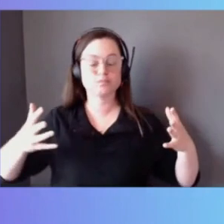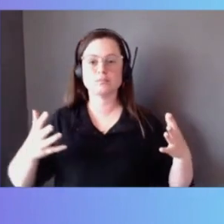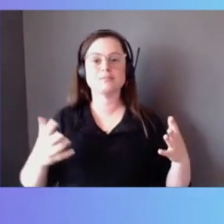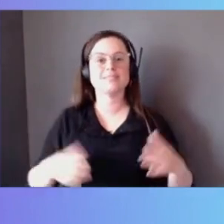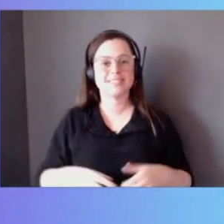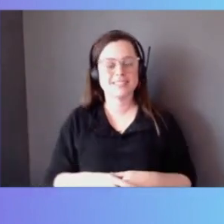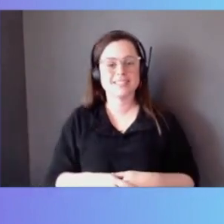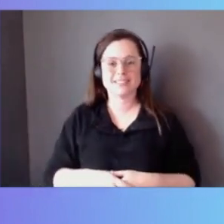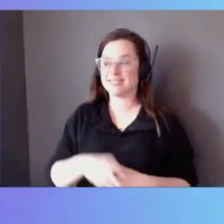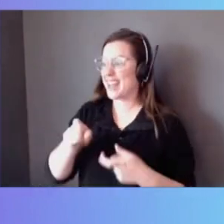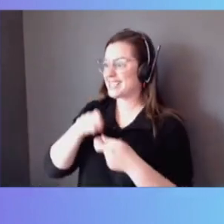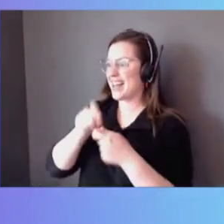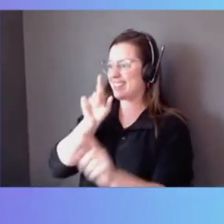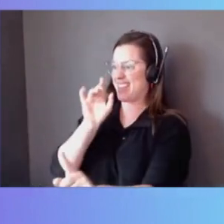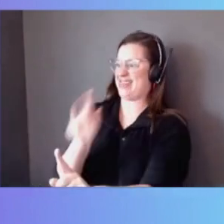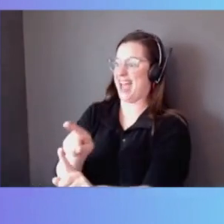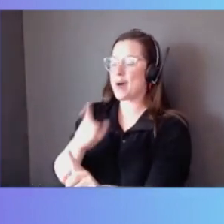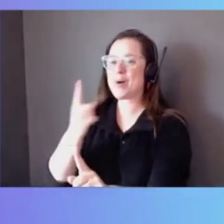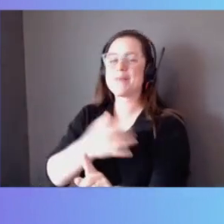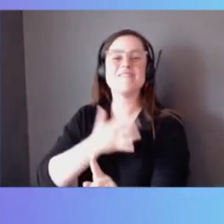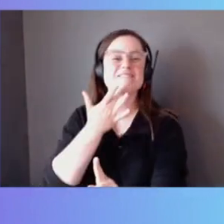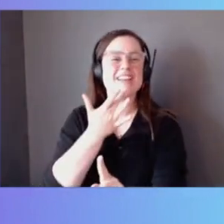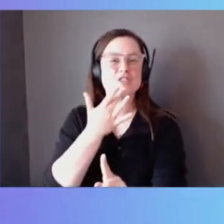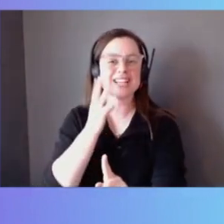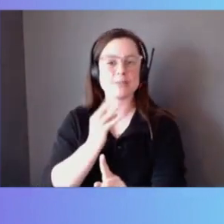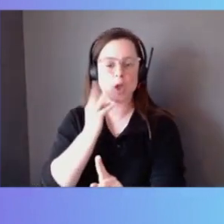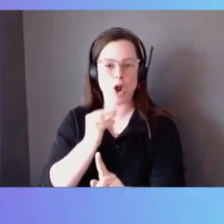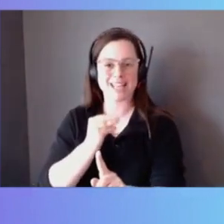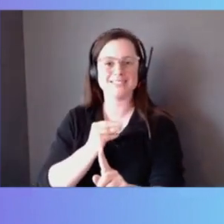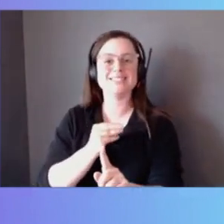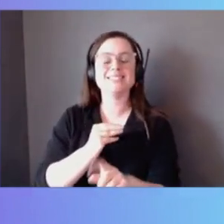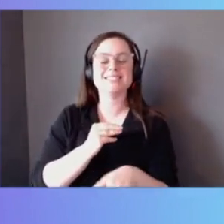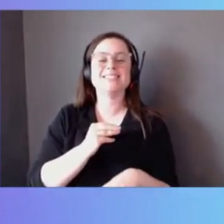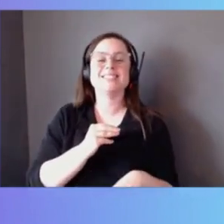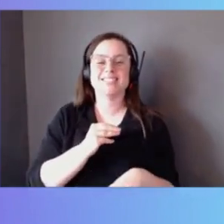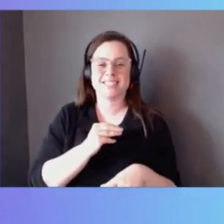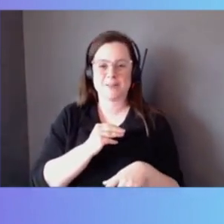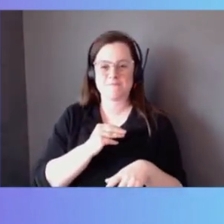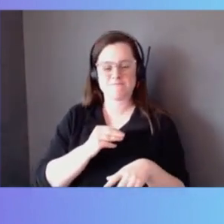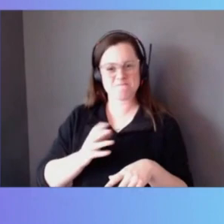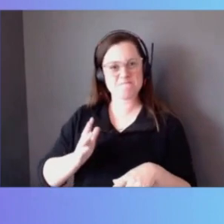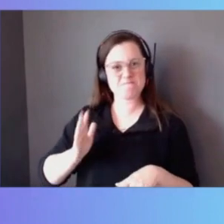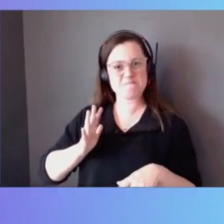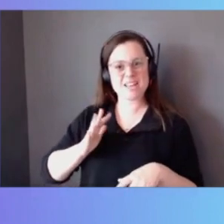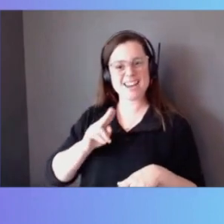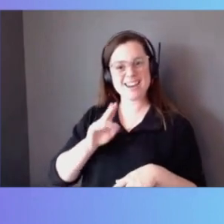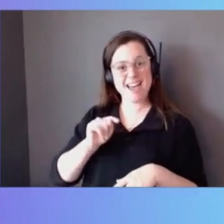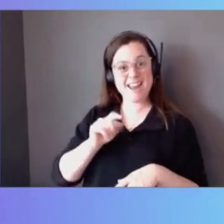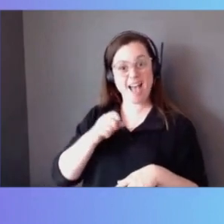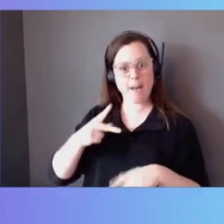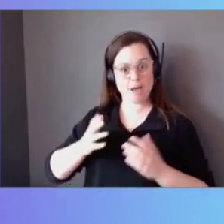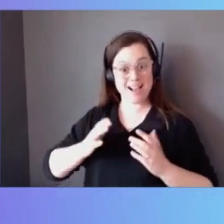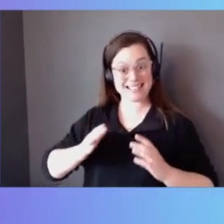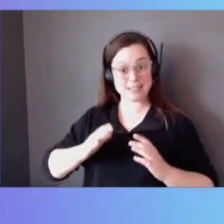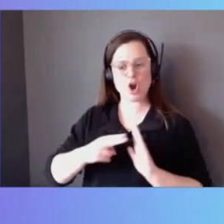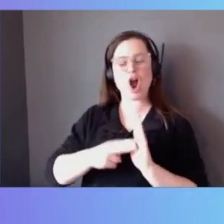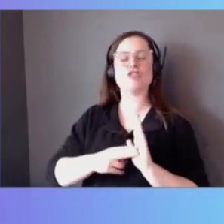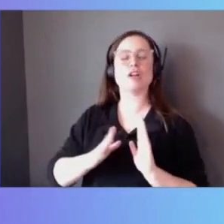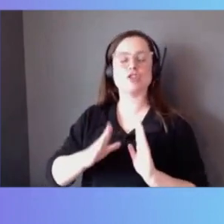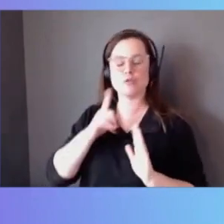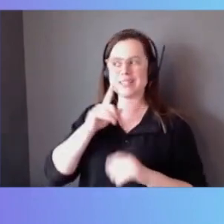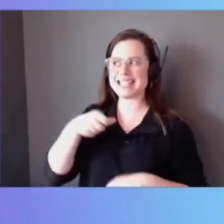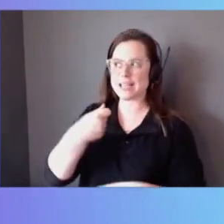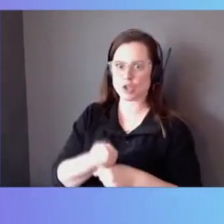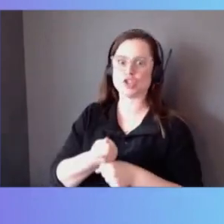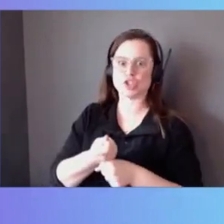And you just nailed one of my absolute favorite experiences to have. So, I was a NetApp customer and contractor for a decade and